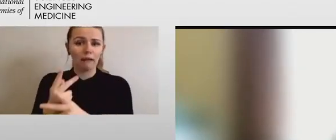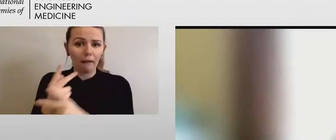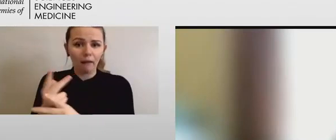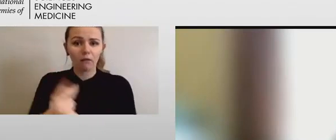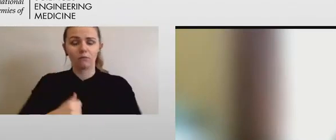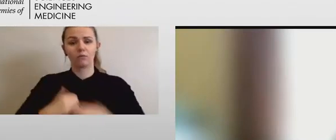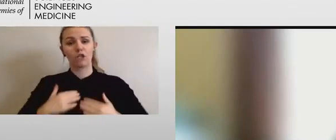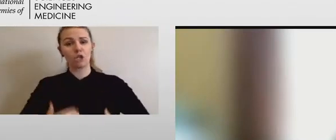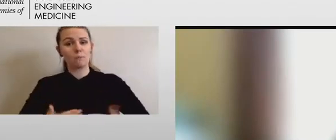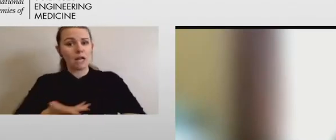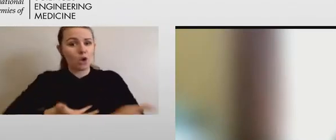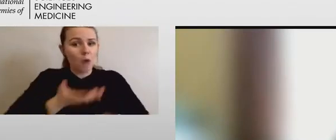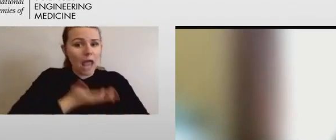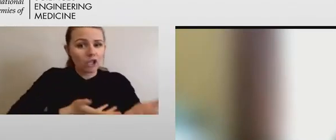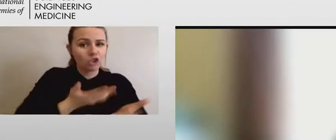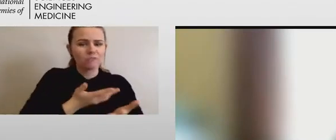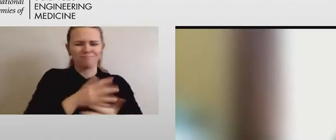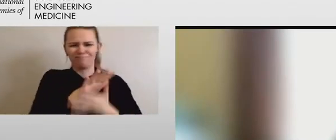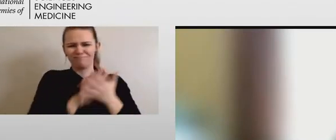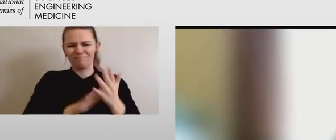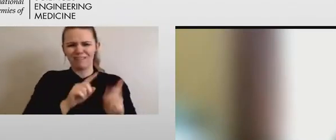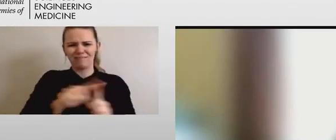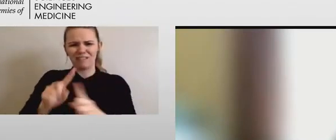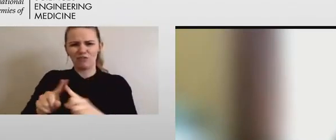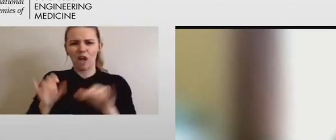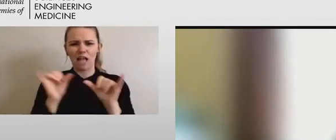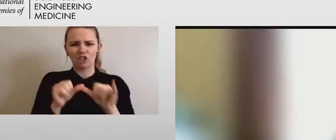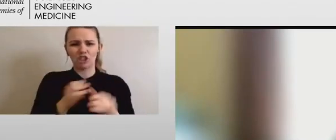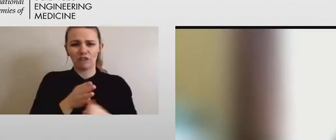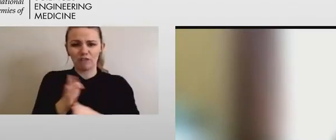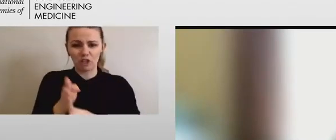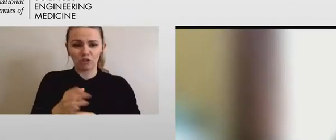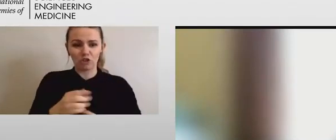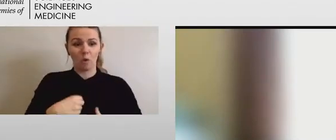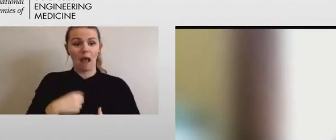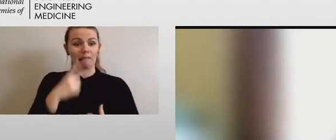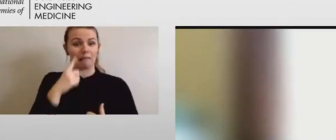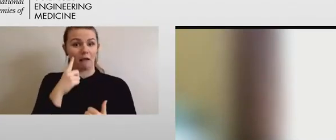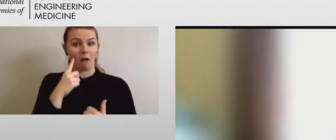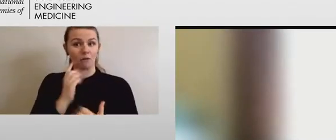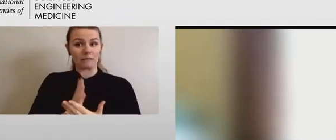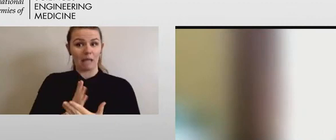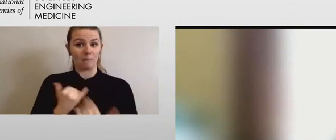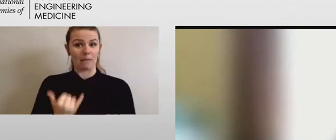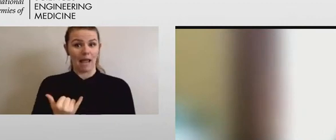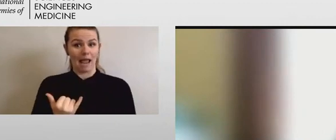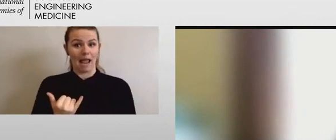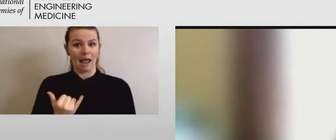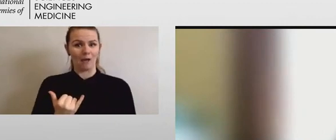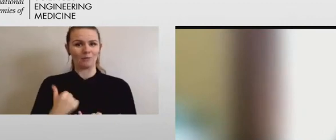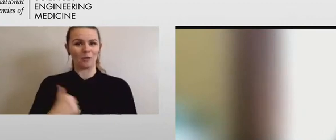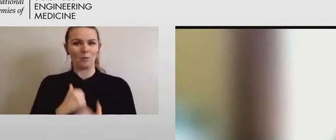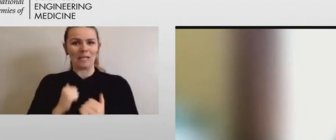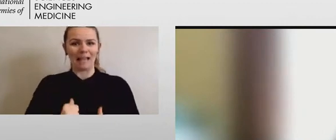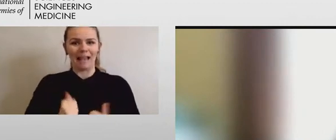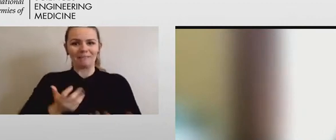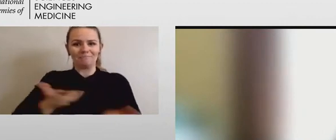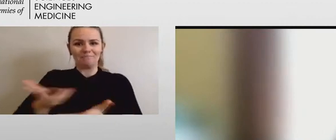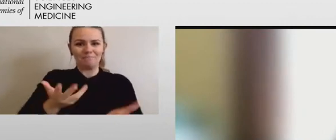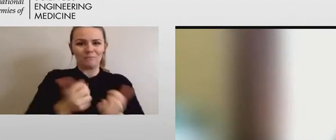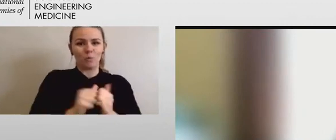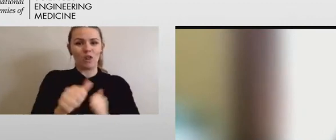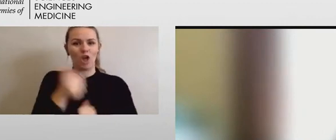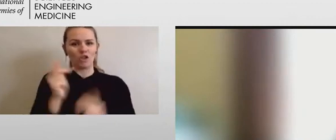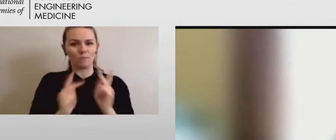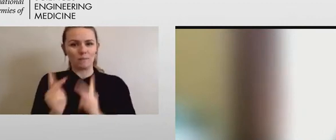fields. So I think I'll stop there so we can engage others in this discussion. But